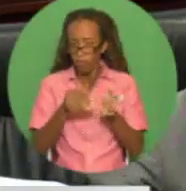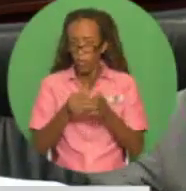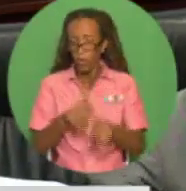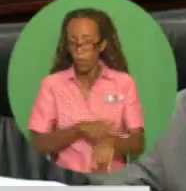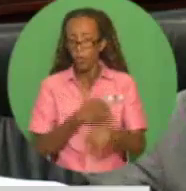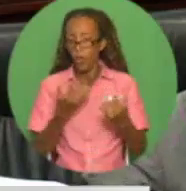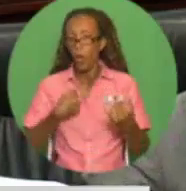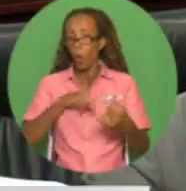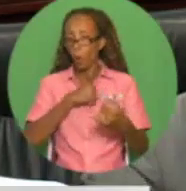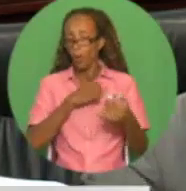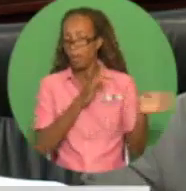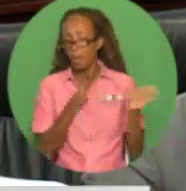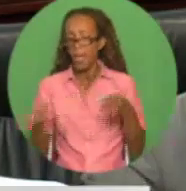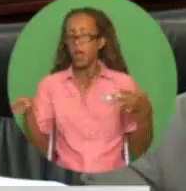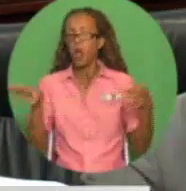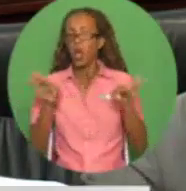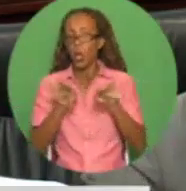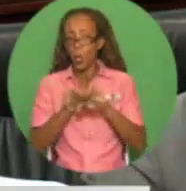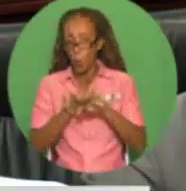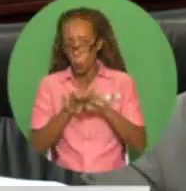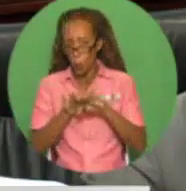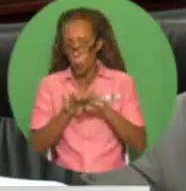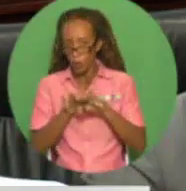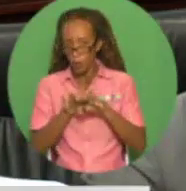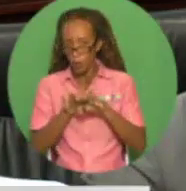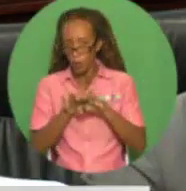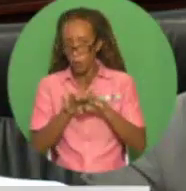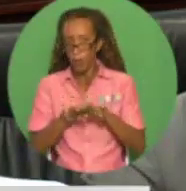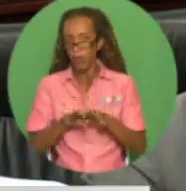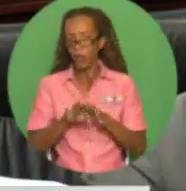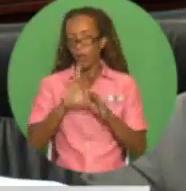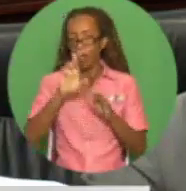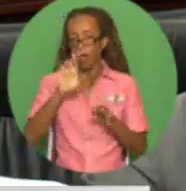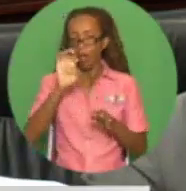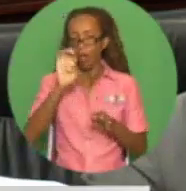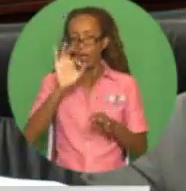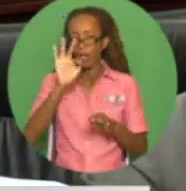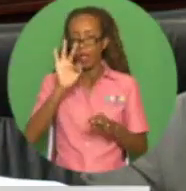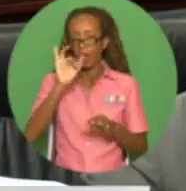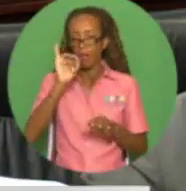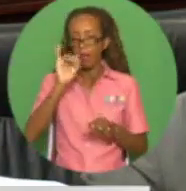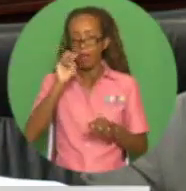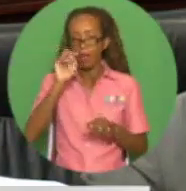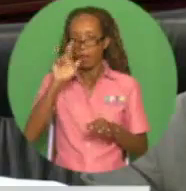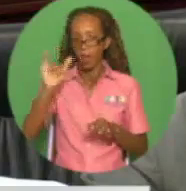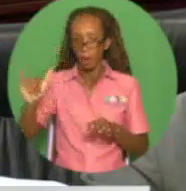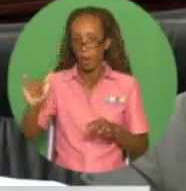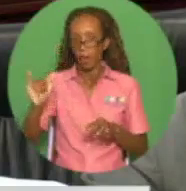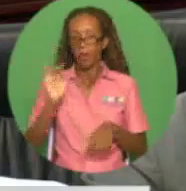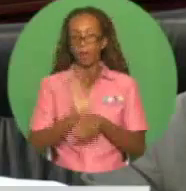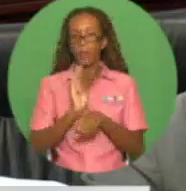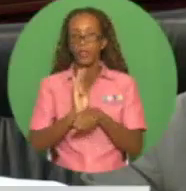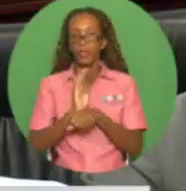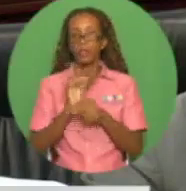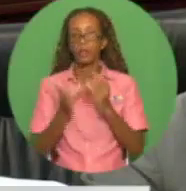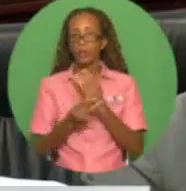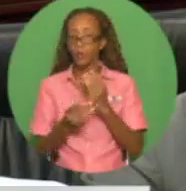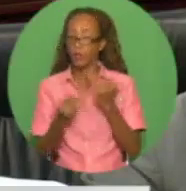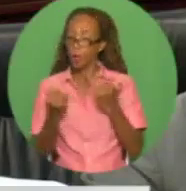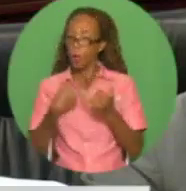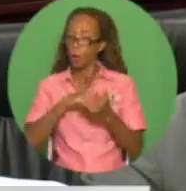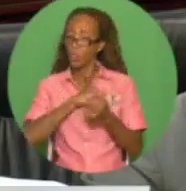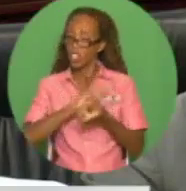to close the refining and marketing business unit at the Petroleum Company of Trinidad and Tobago. We are repurposing